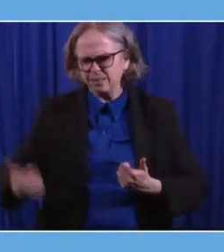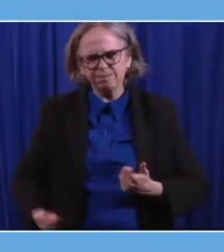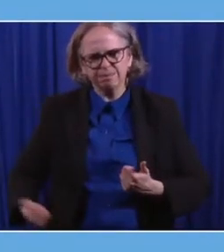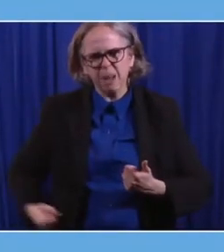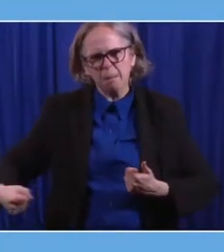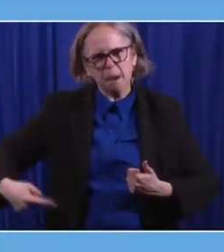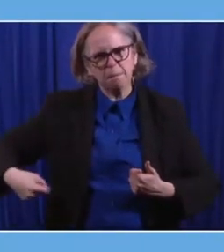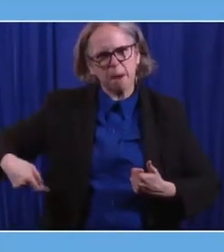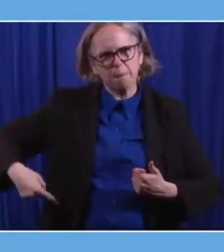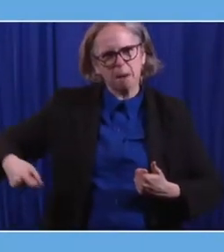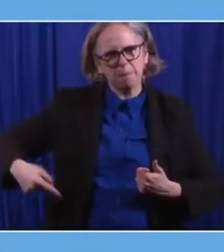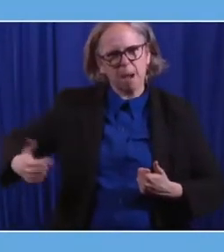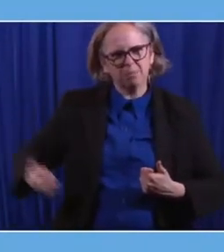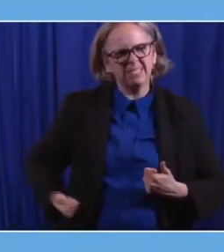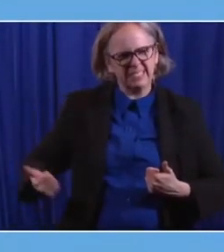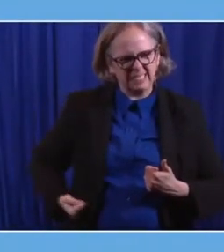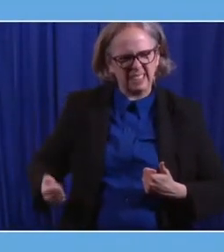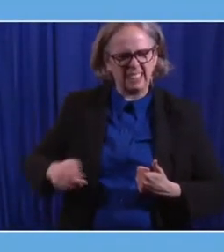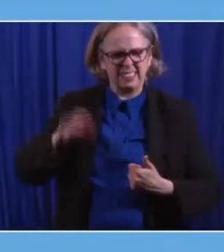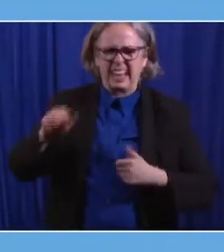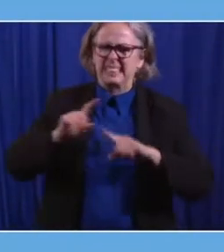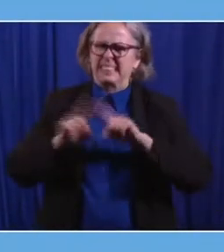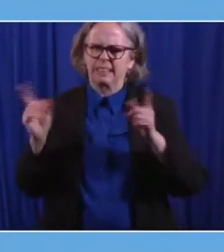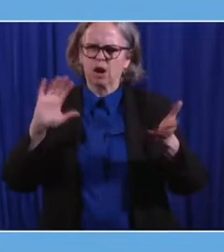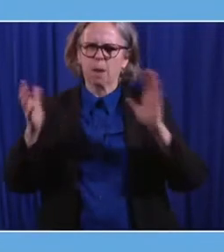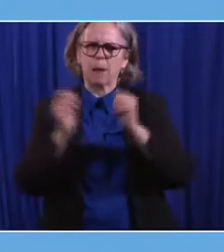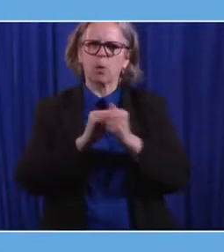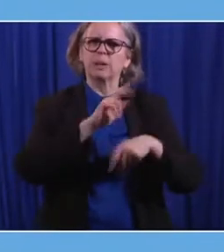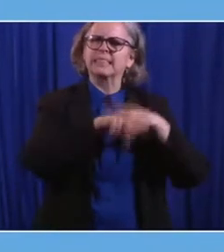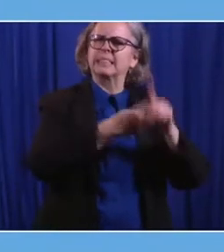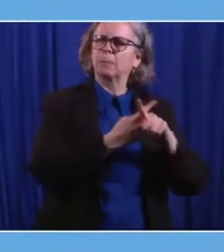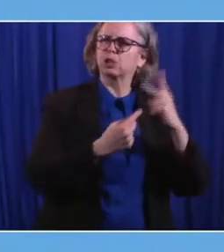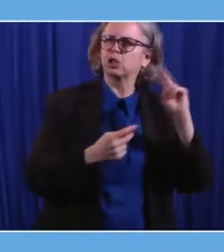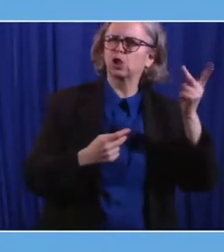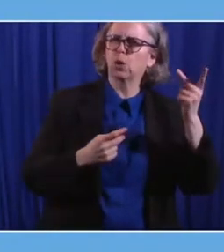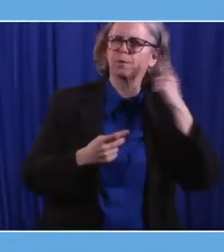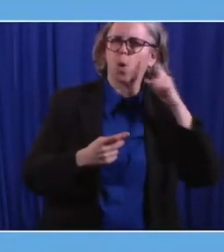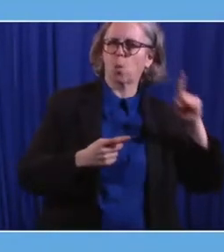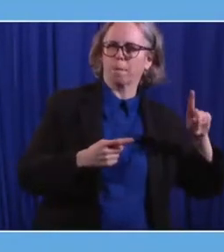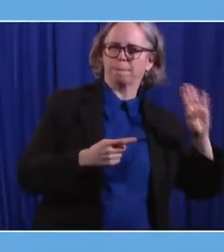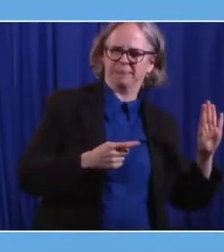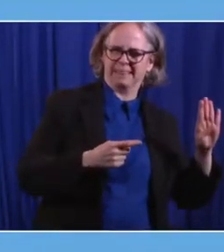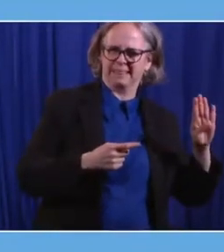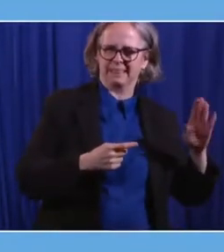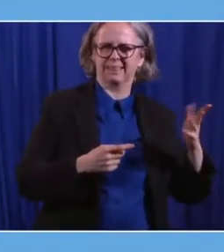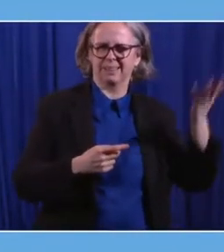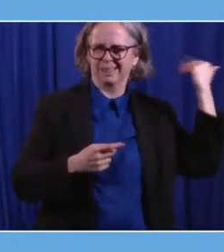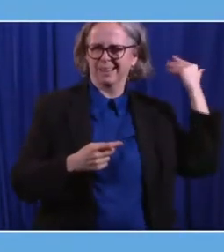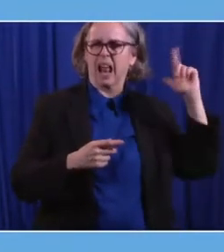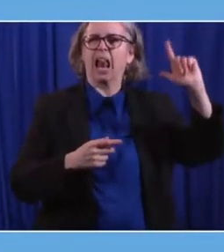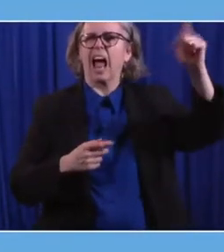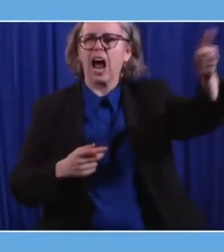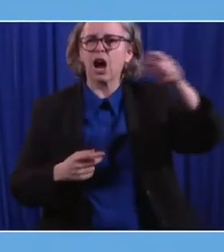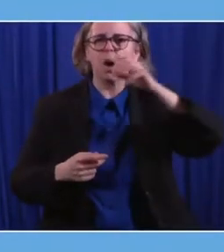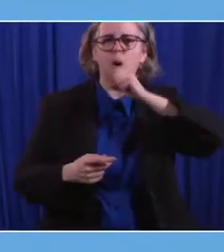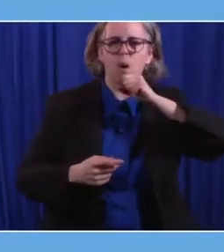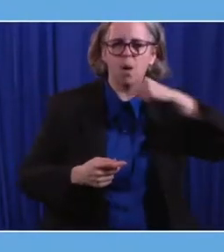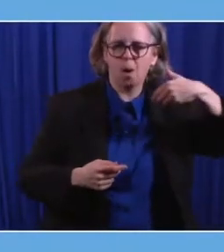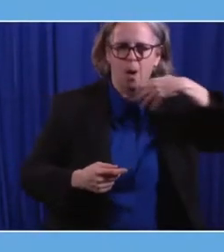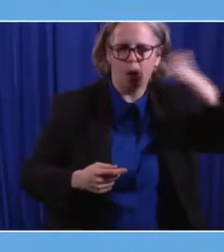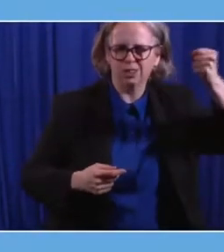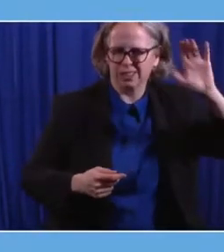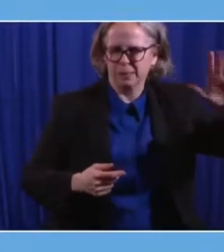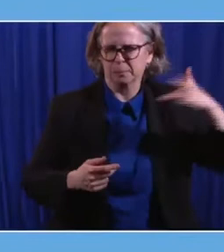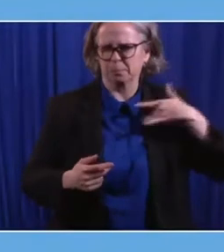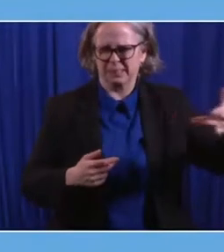contrast, type two diabetes is more common among adults and is largely accounted for by our age based approach to vaccine eligibility.